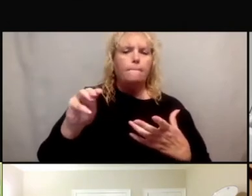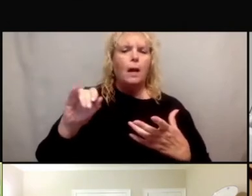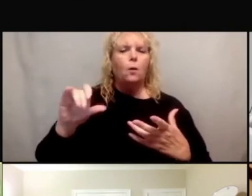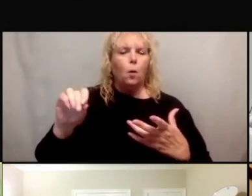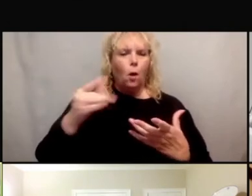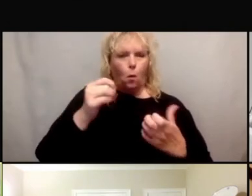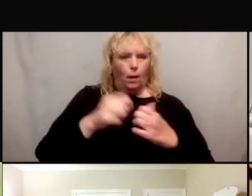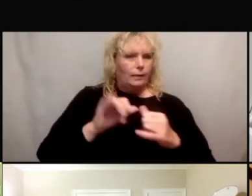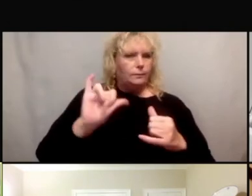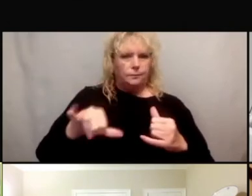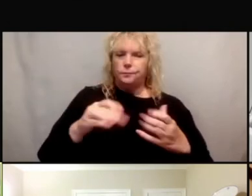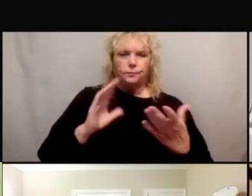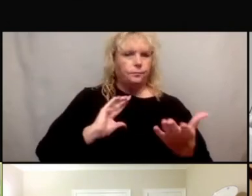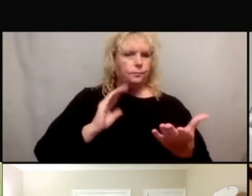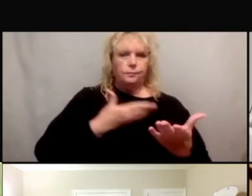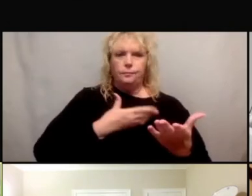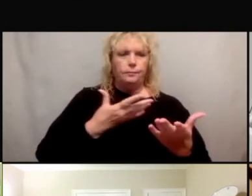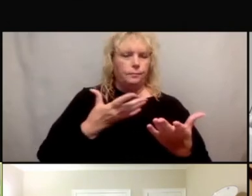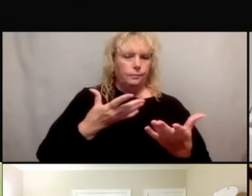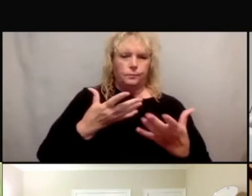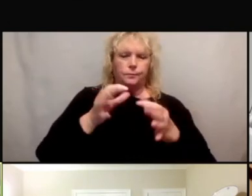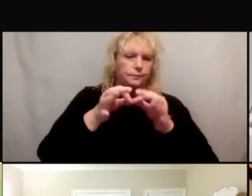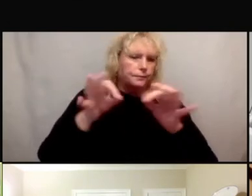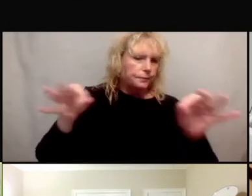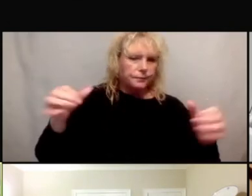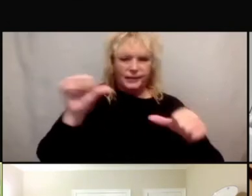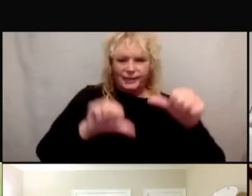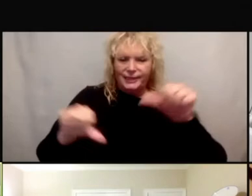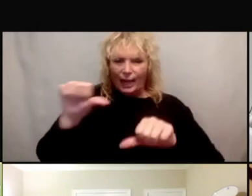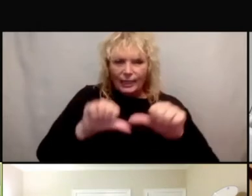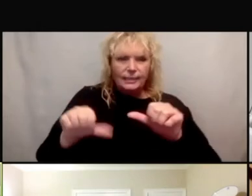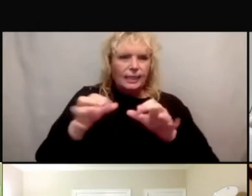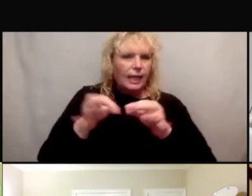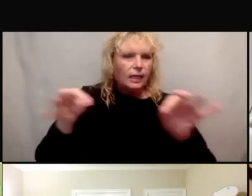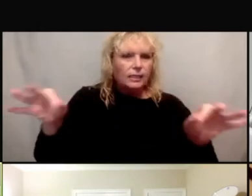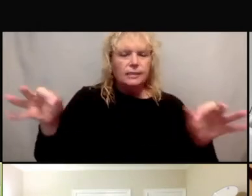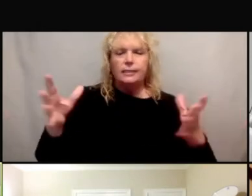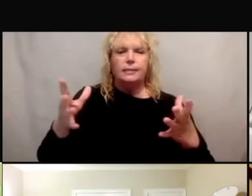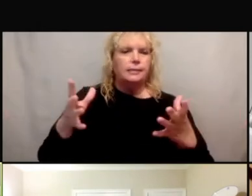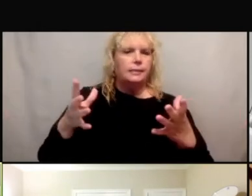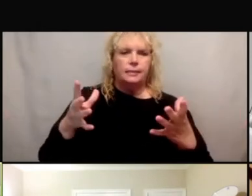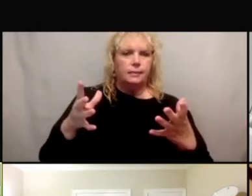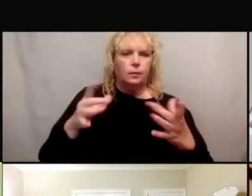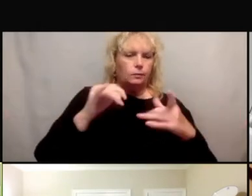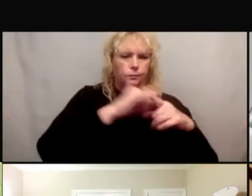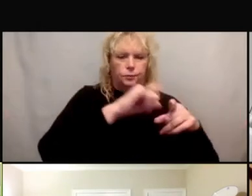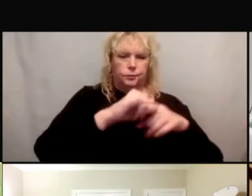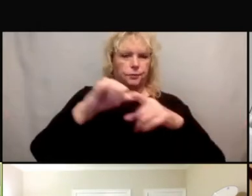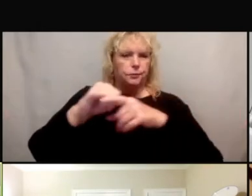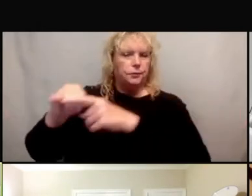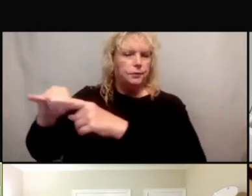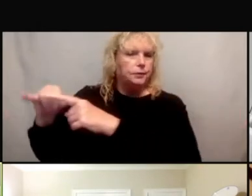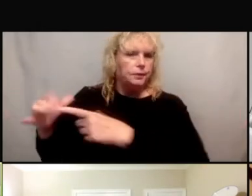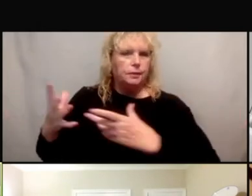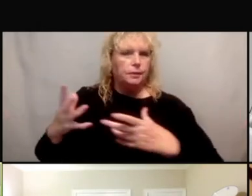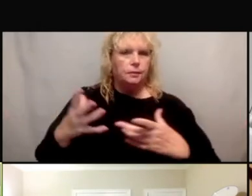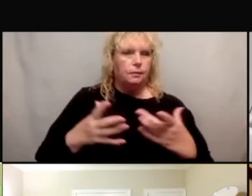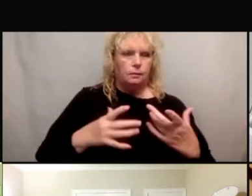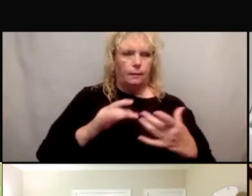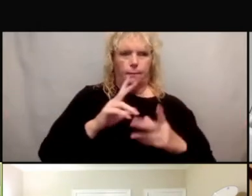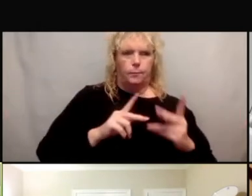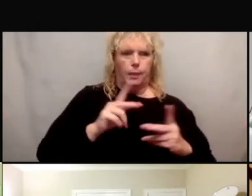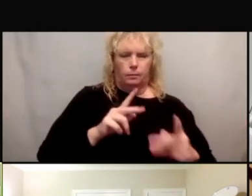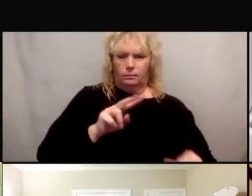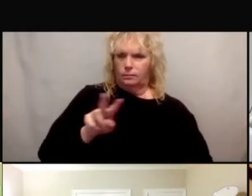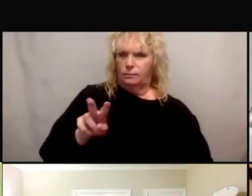research materials. Right. Scientific, technical, jargony. They're not necessarily inclusive. Sometimes